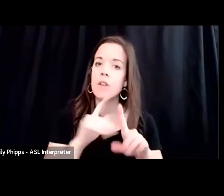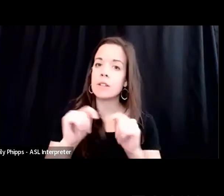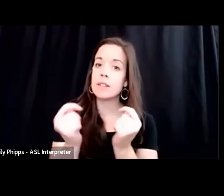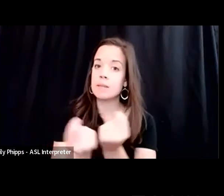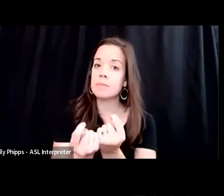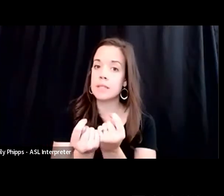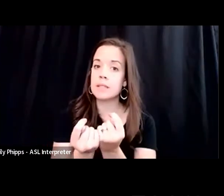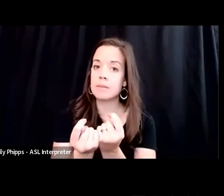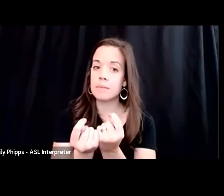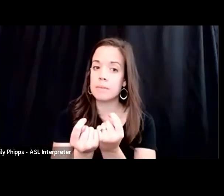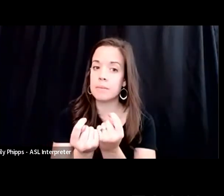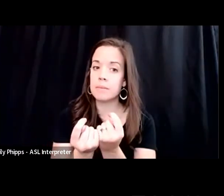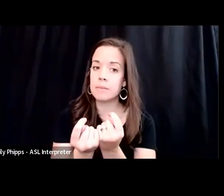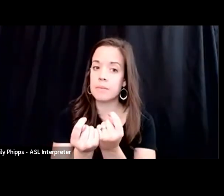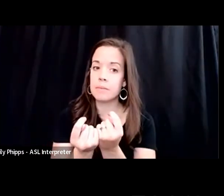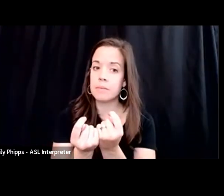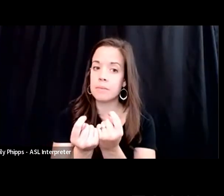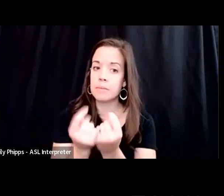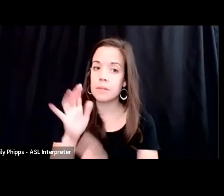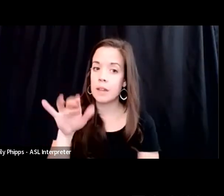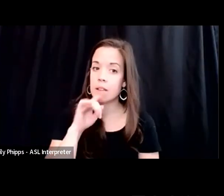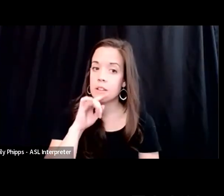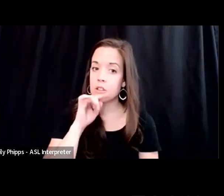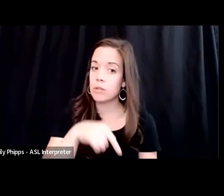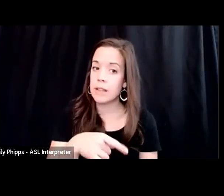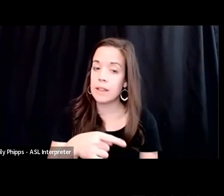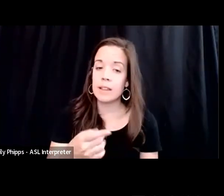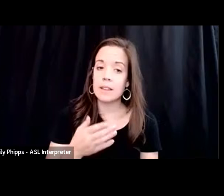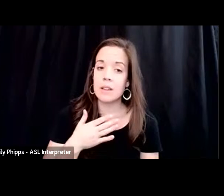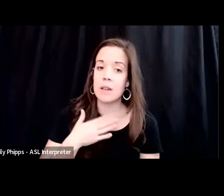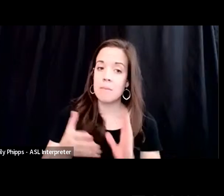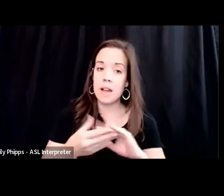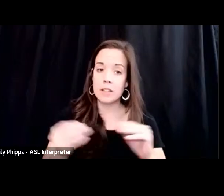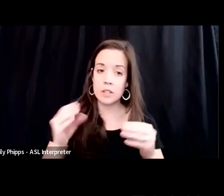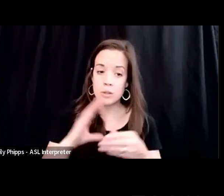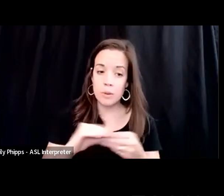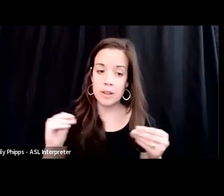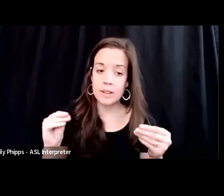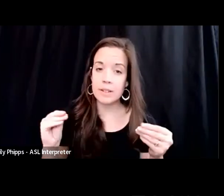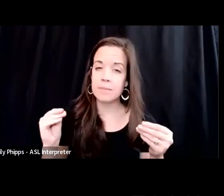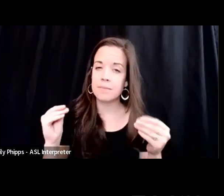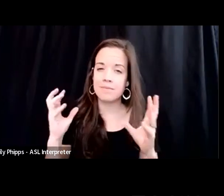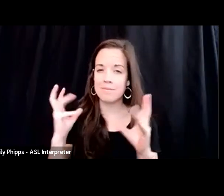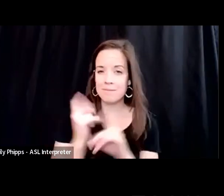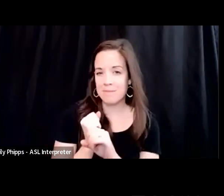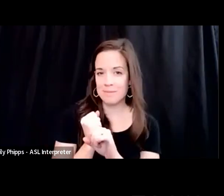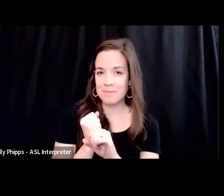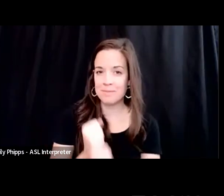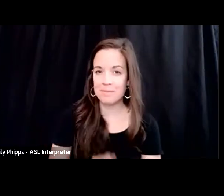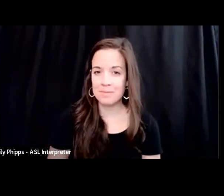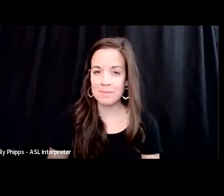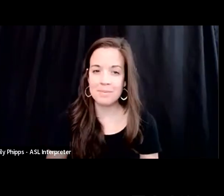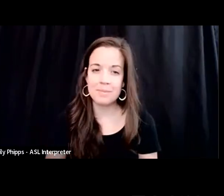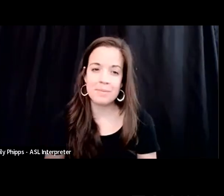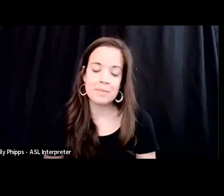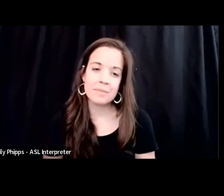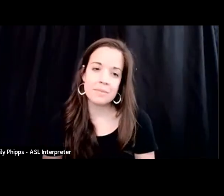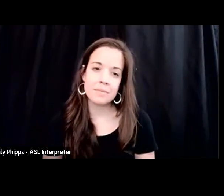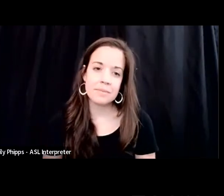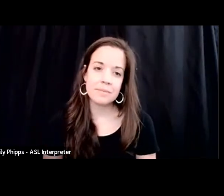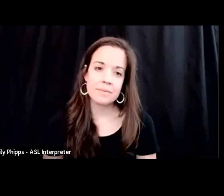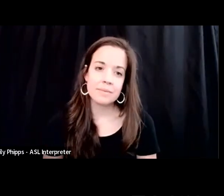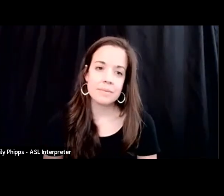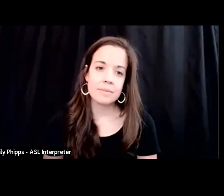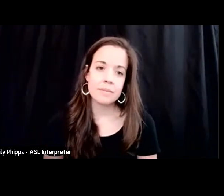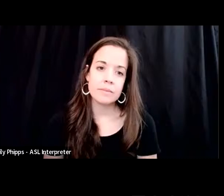So that's really my story in a nutshell. And so let me